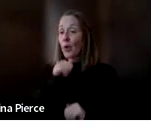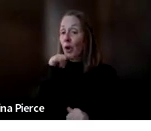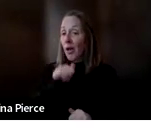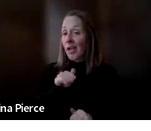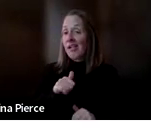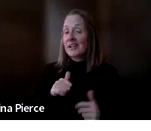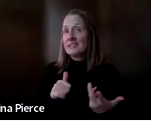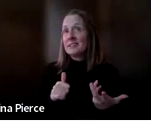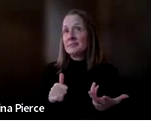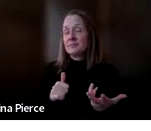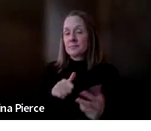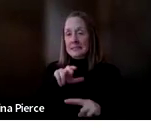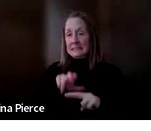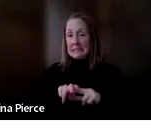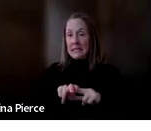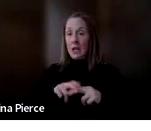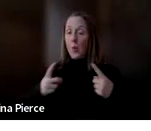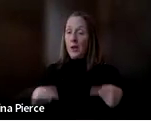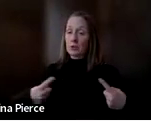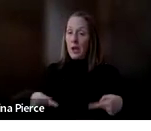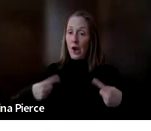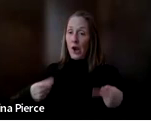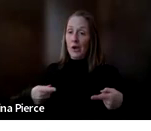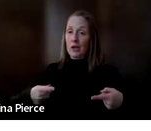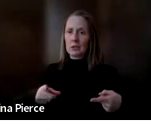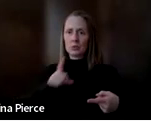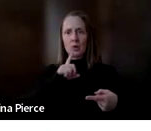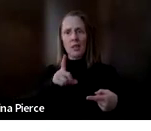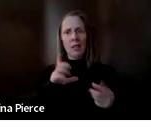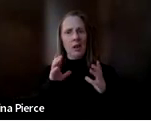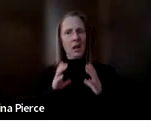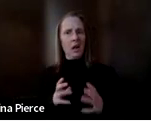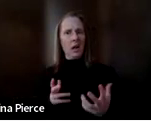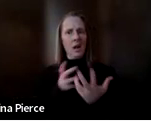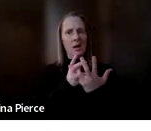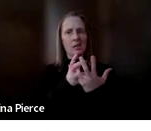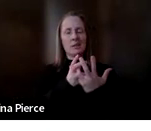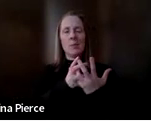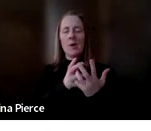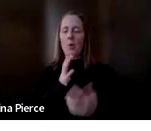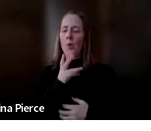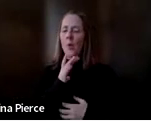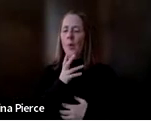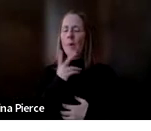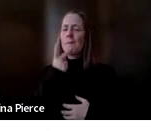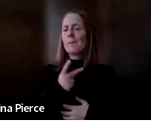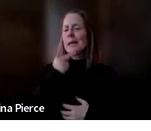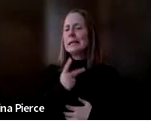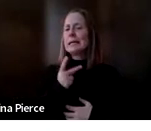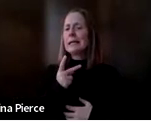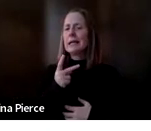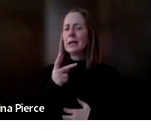sitting in a wheelchair that's super customized. It has a really cool pink and turquoise